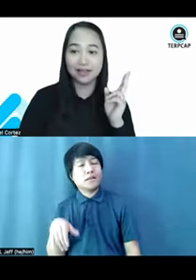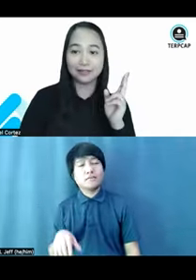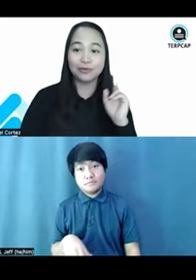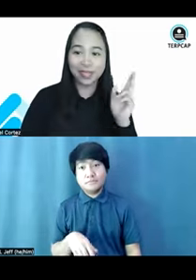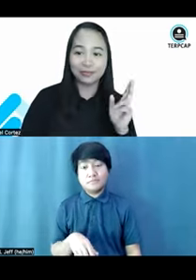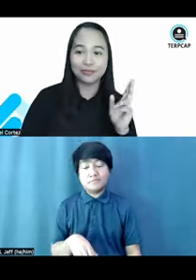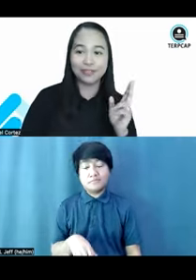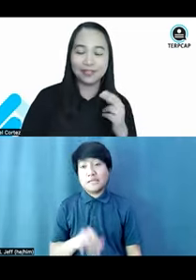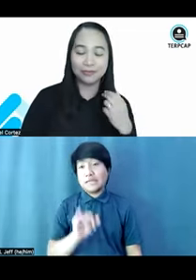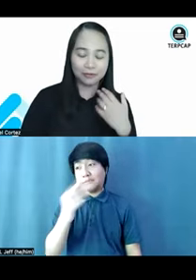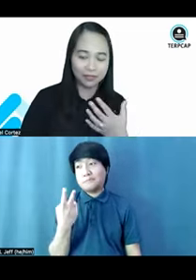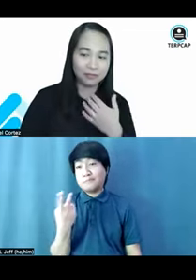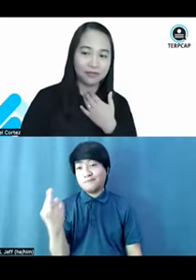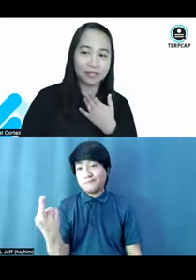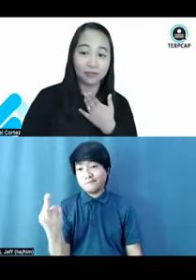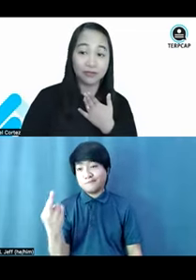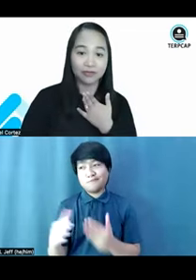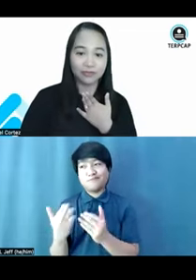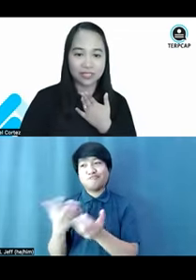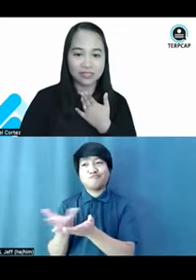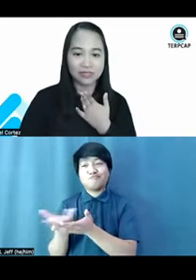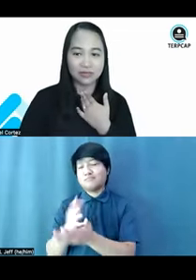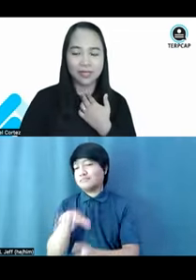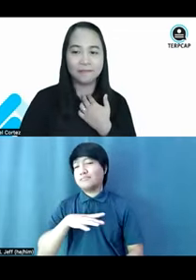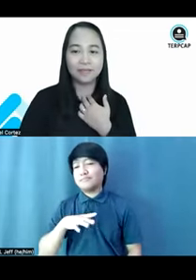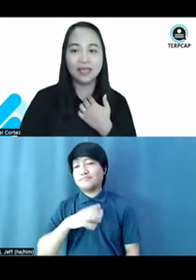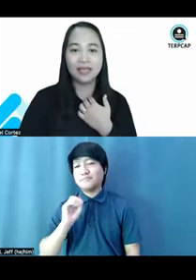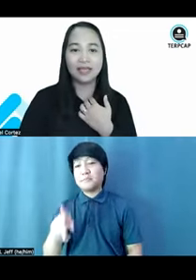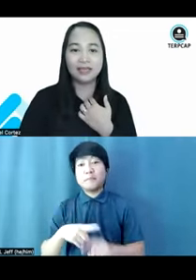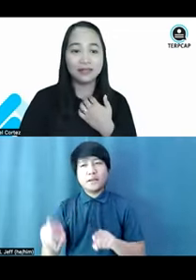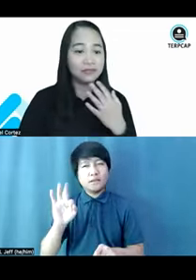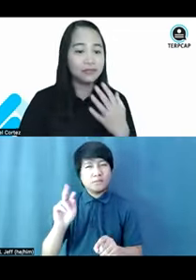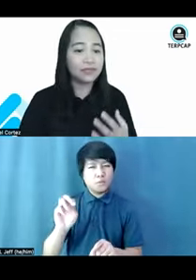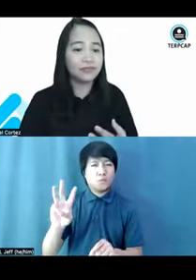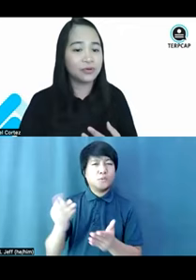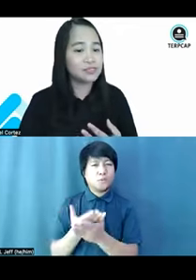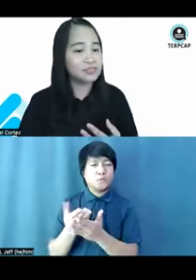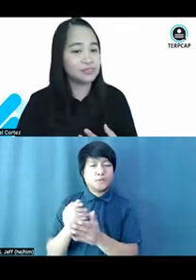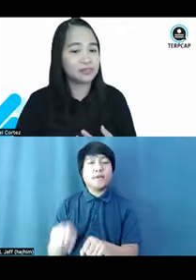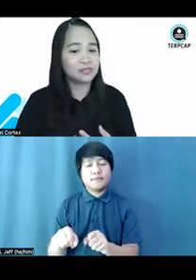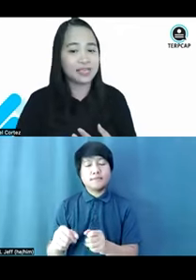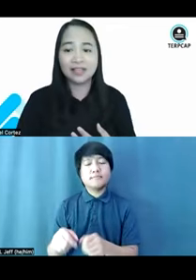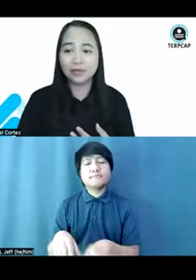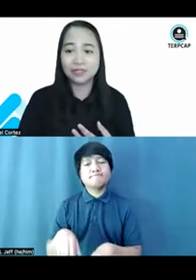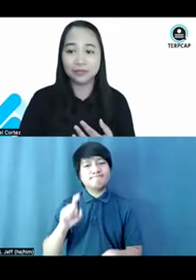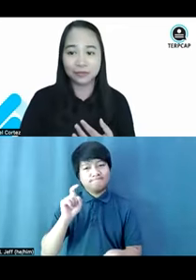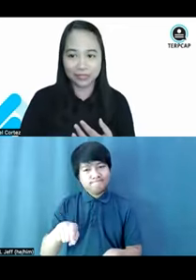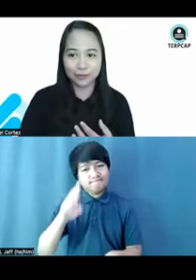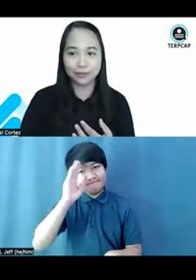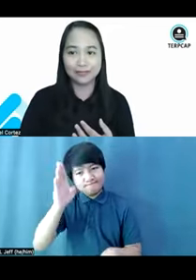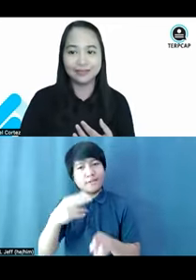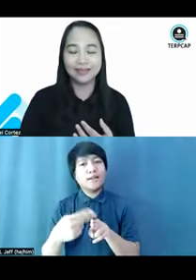together, then they would already be familiar with your voice, okay? And another thing, of course, is sign language